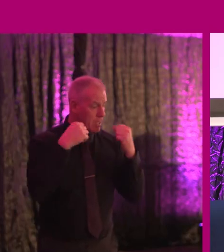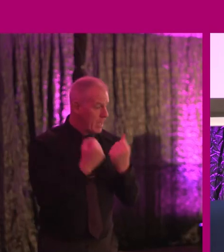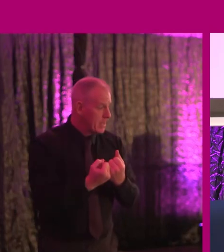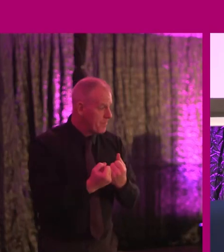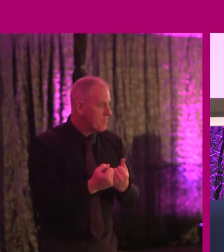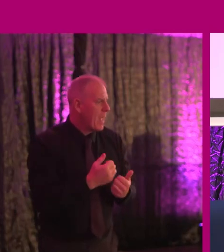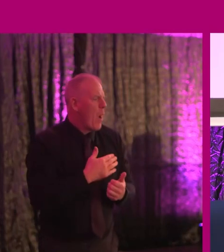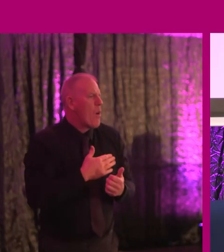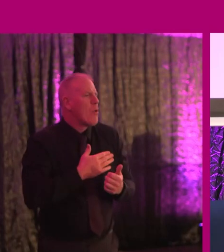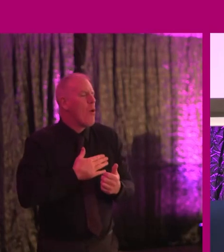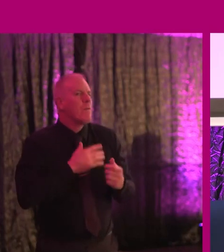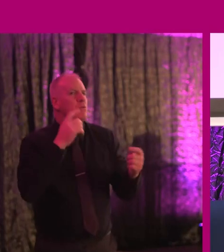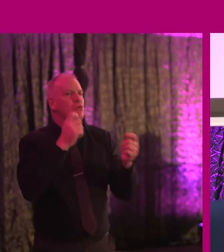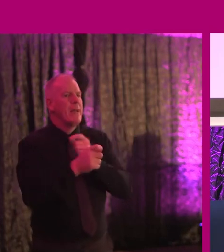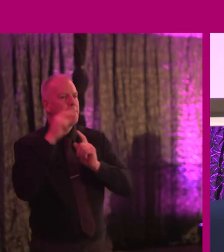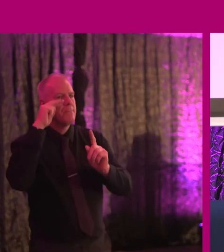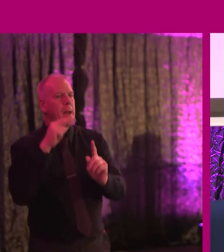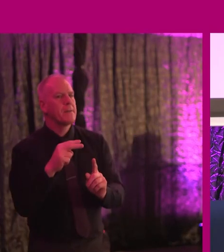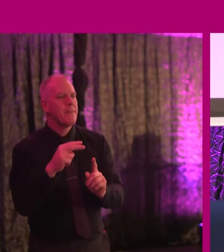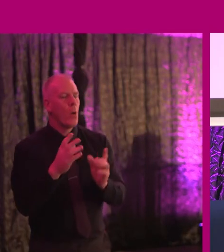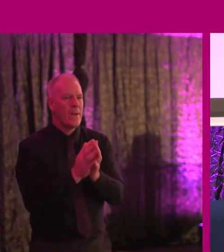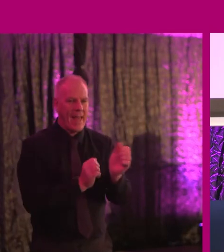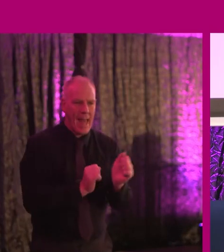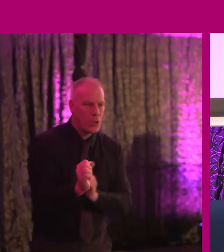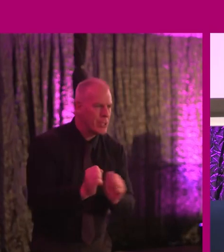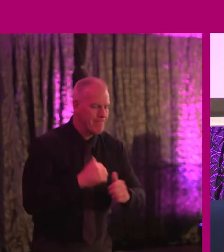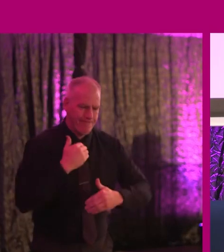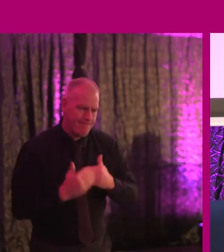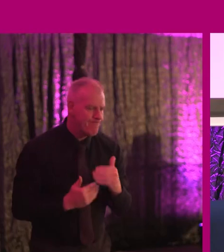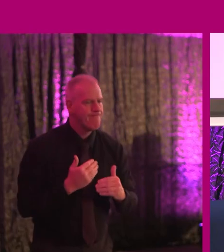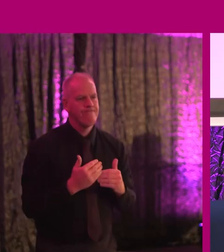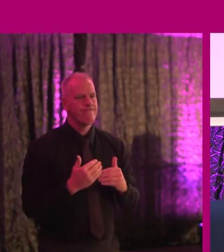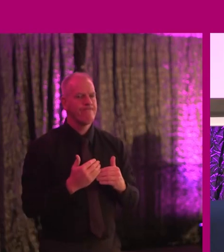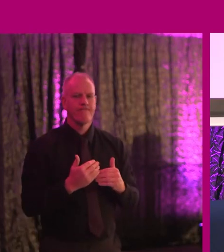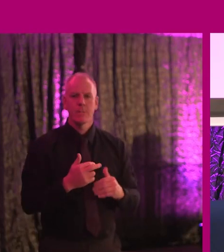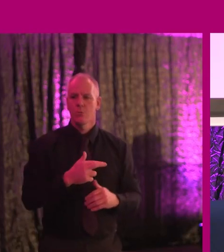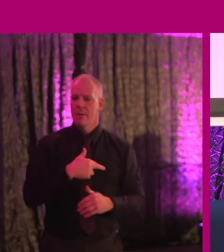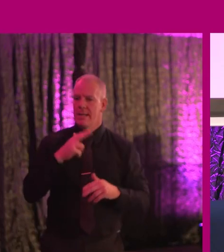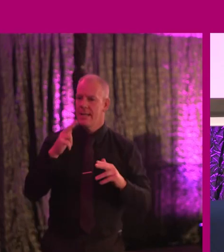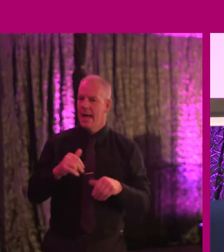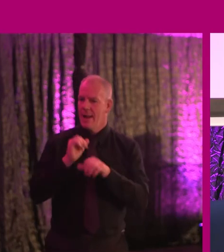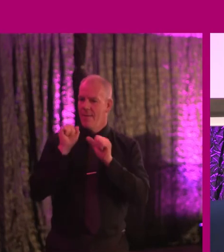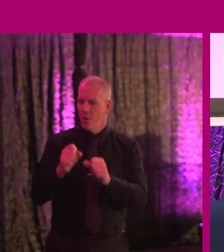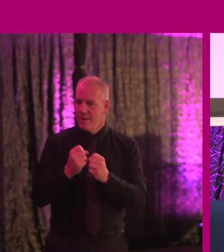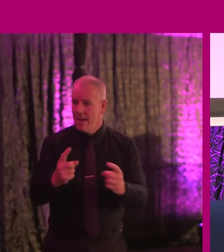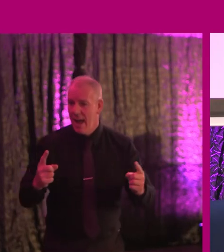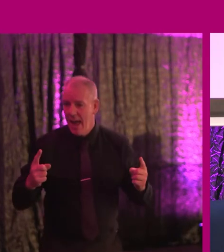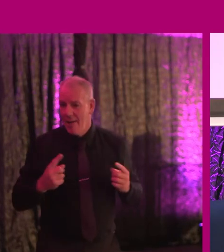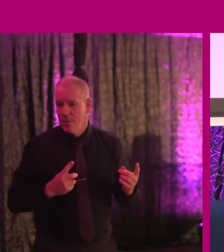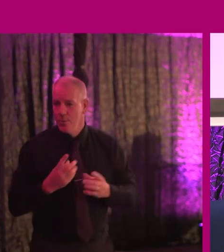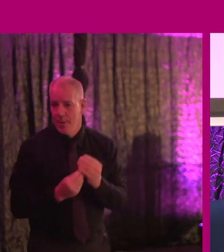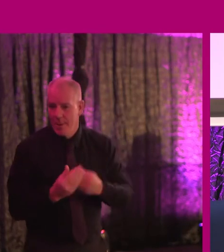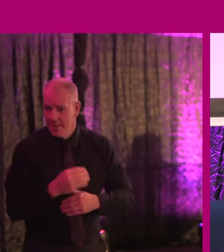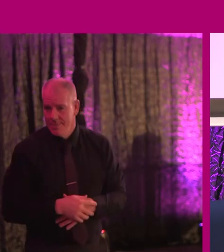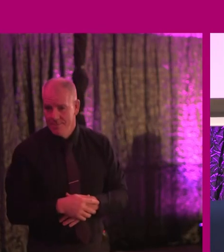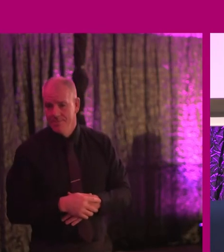I would love us to reframe it and reframe it in an energized way, in a way that actually is compelling to every single one of us. So